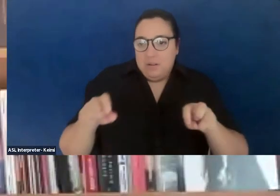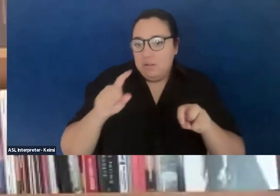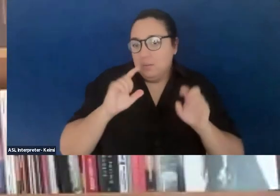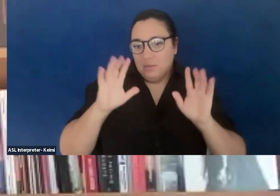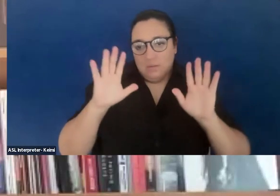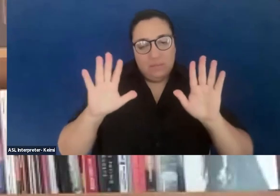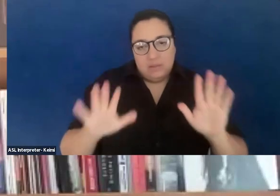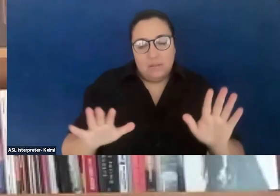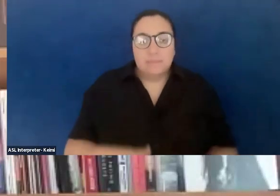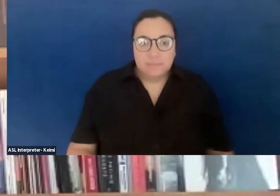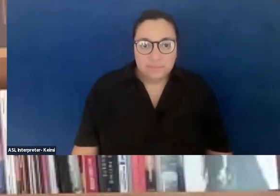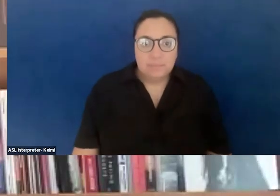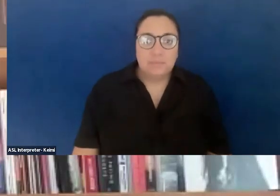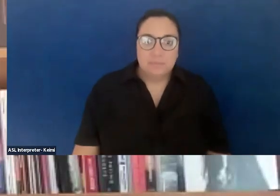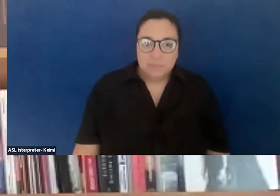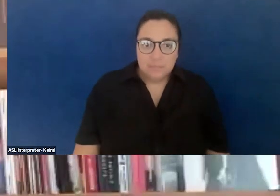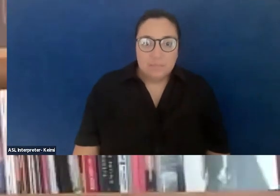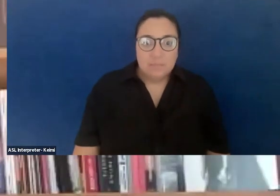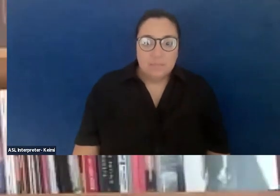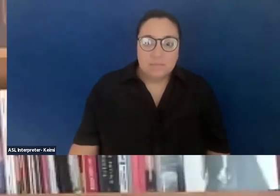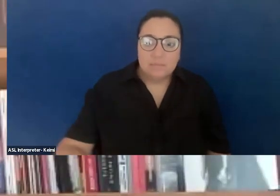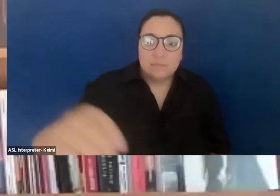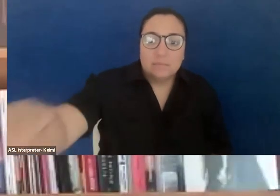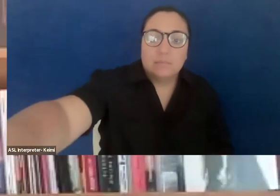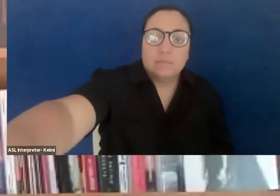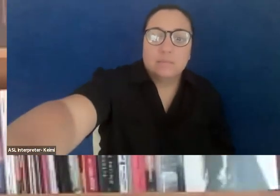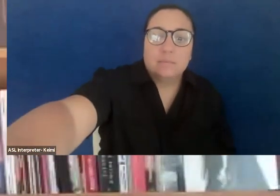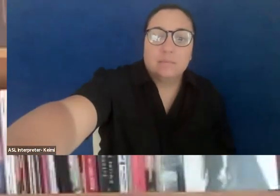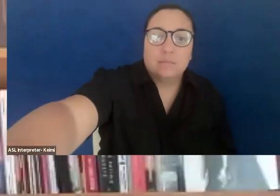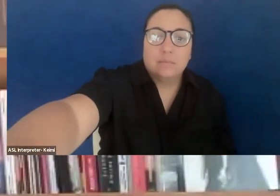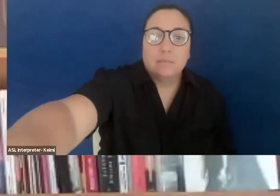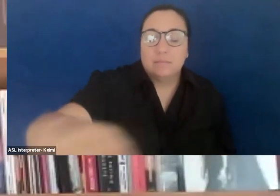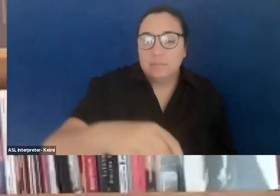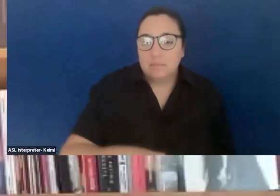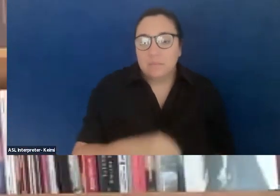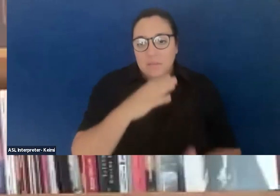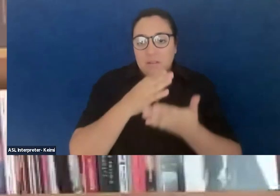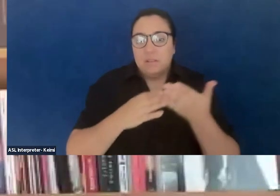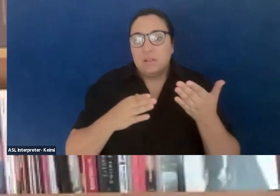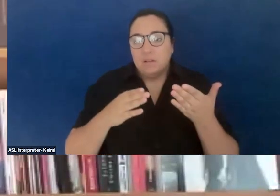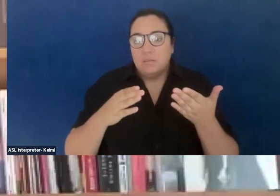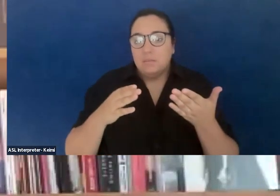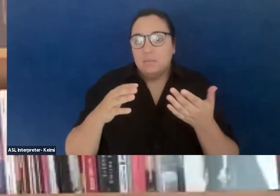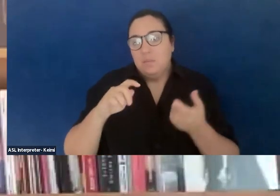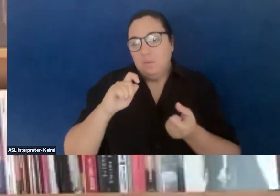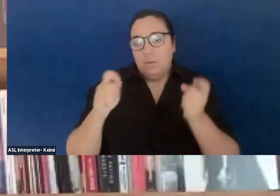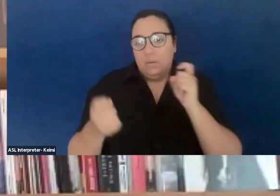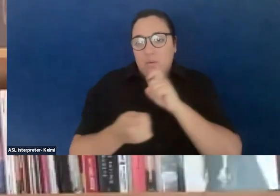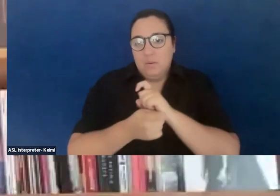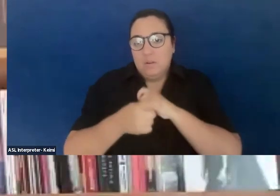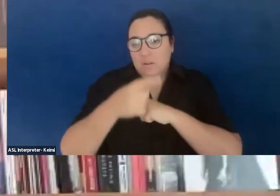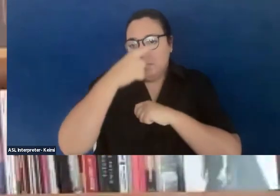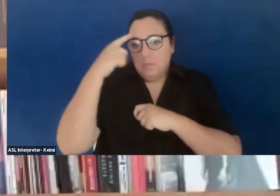Amazing. I'm going use some of my older reformed Black Protestant churches.